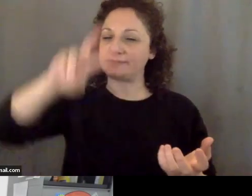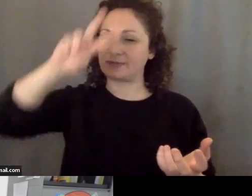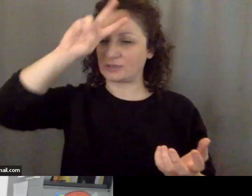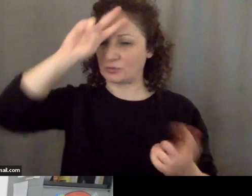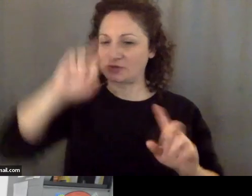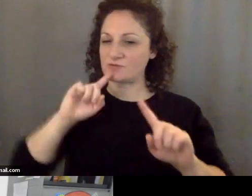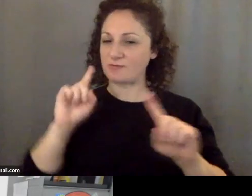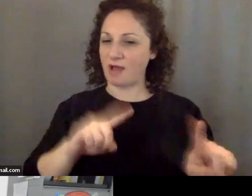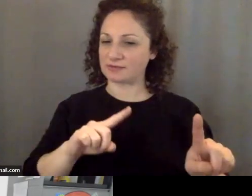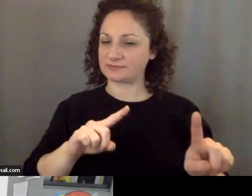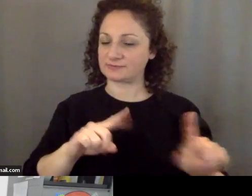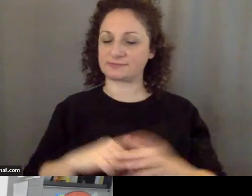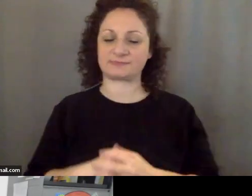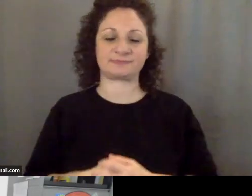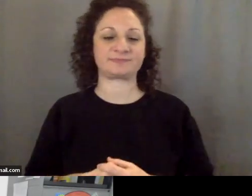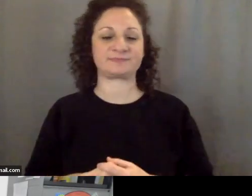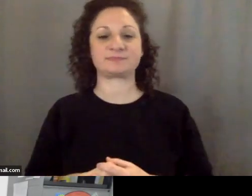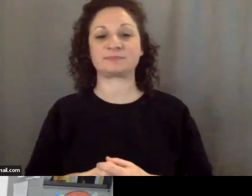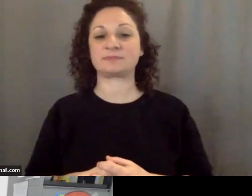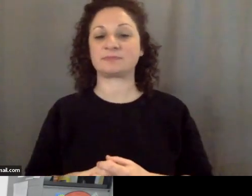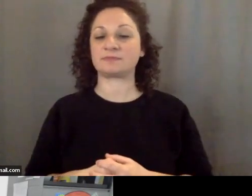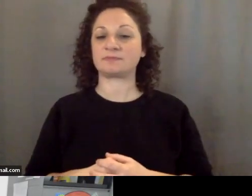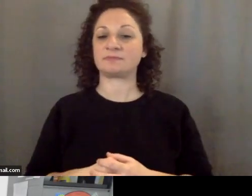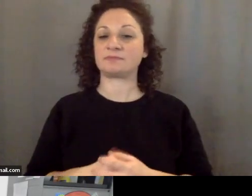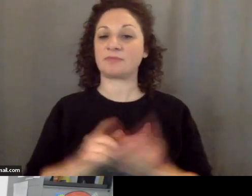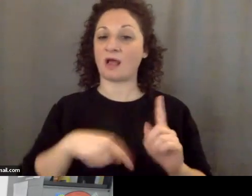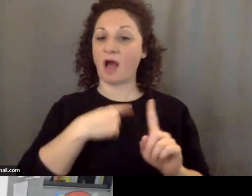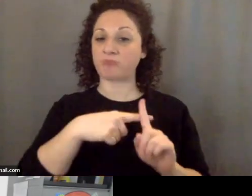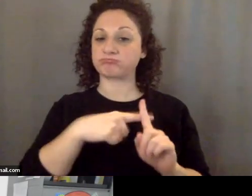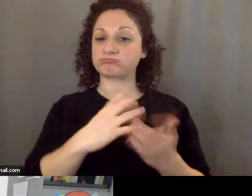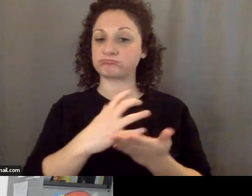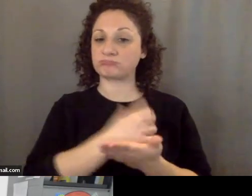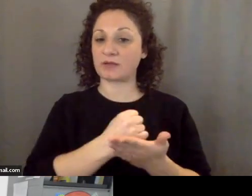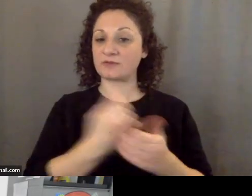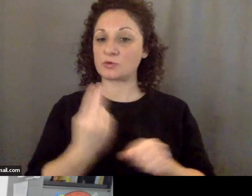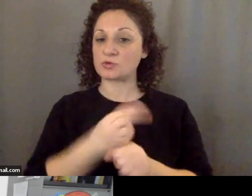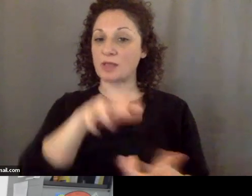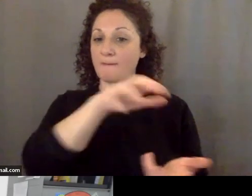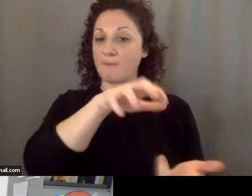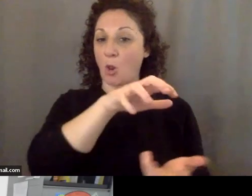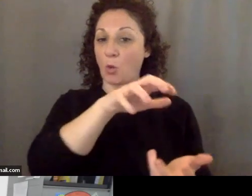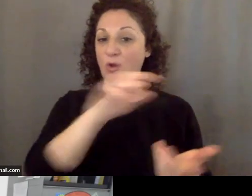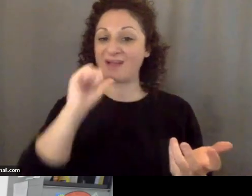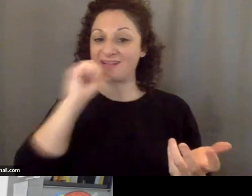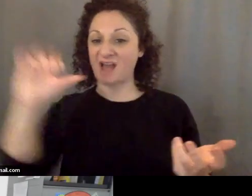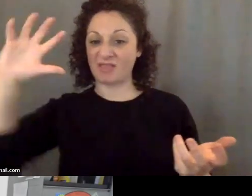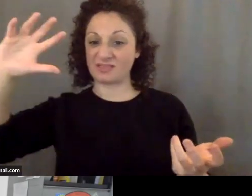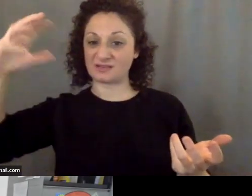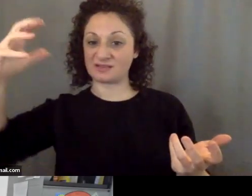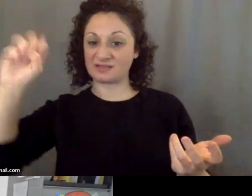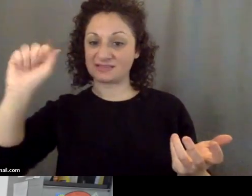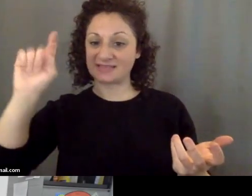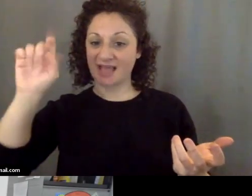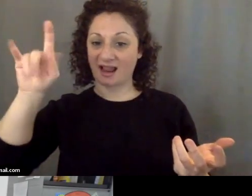The advantage of using the balloon as opposed to the satellite is that the satellite goes over